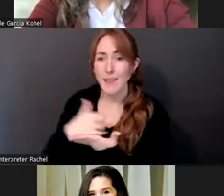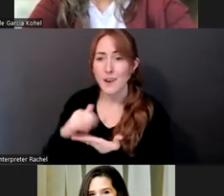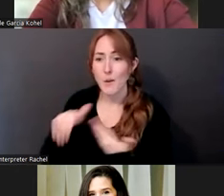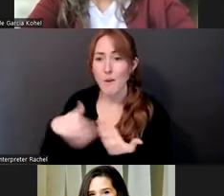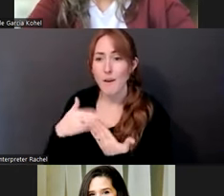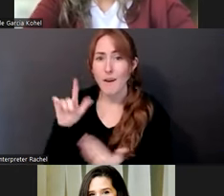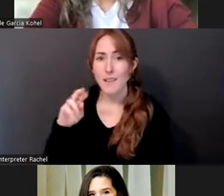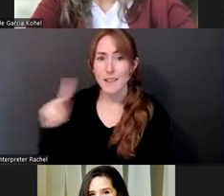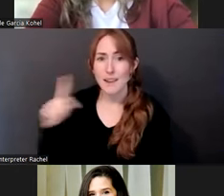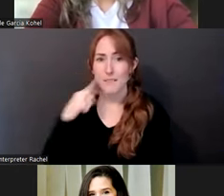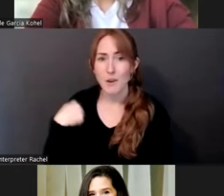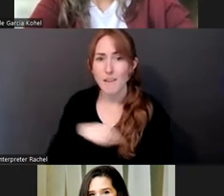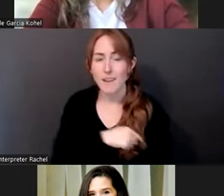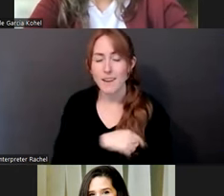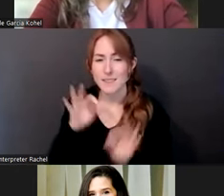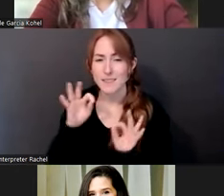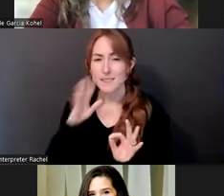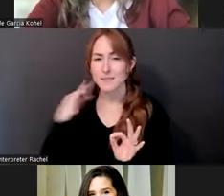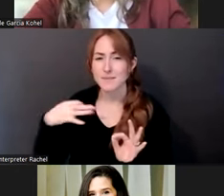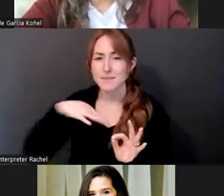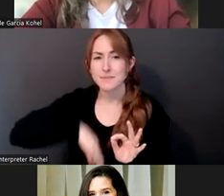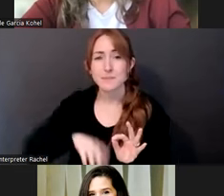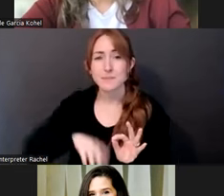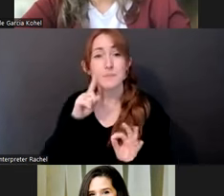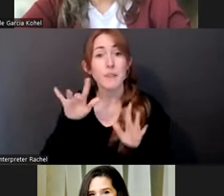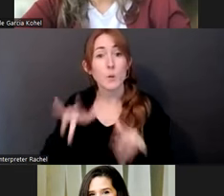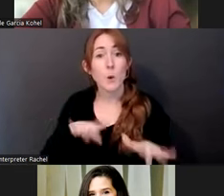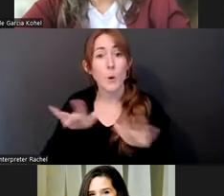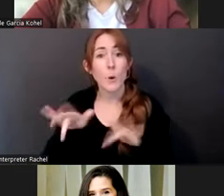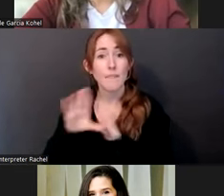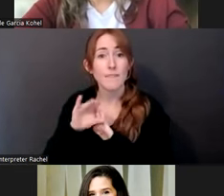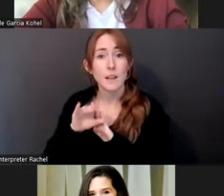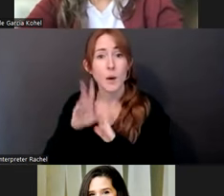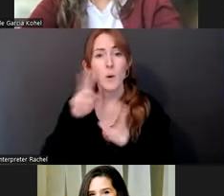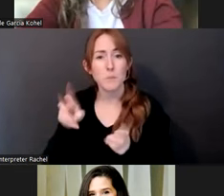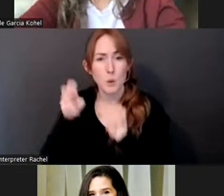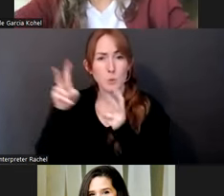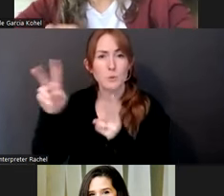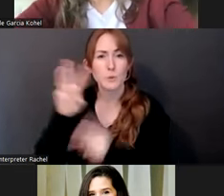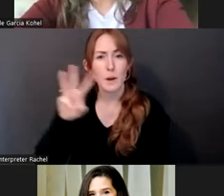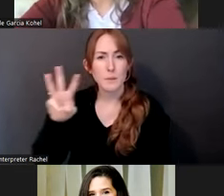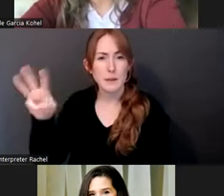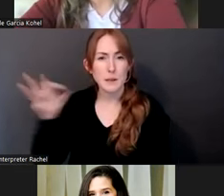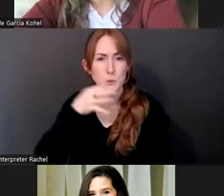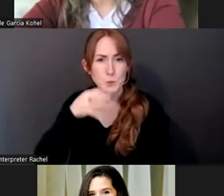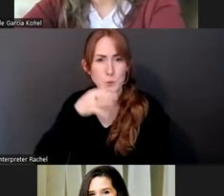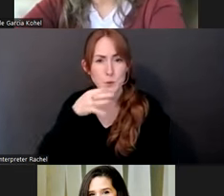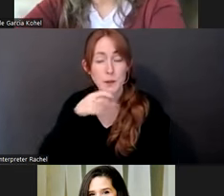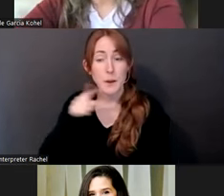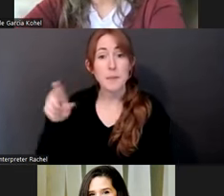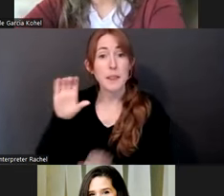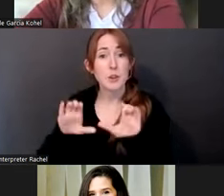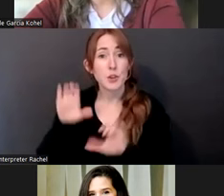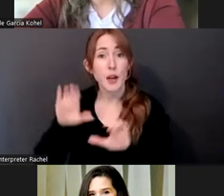be super useful. The video of this will be up on our website shortly. And in the chat, I shared a link to the